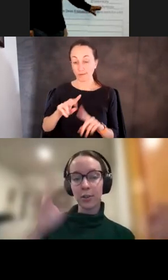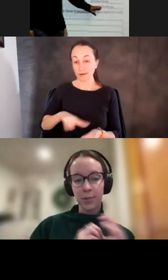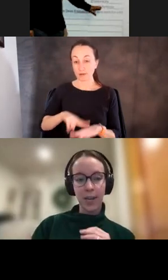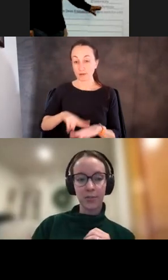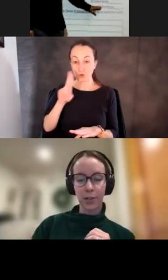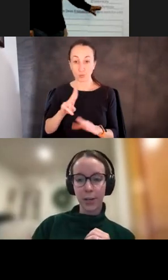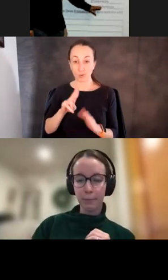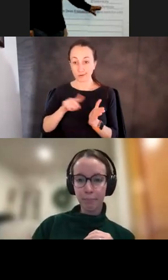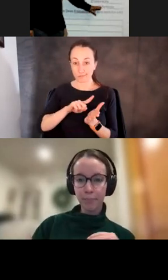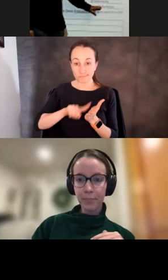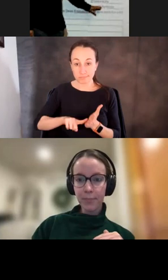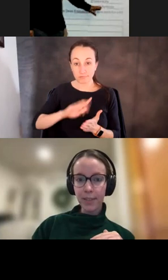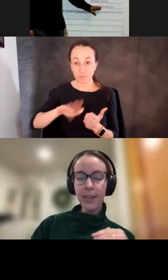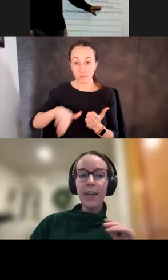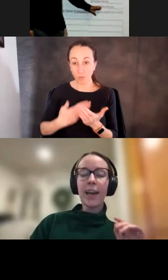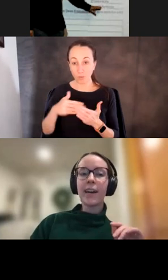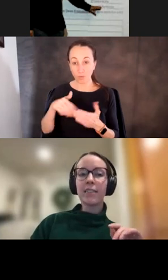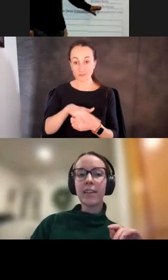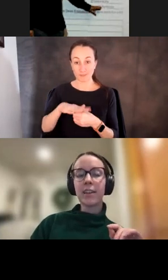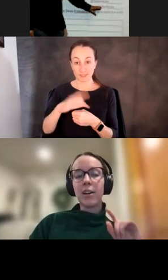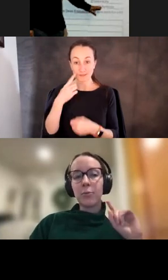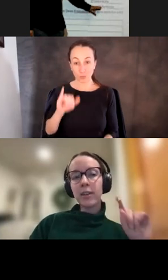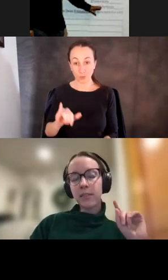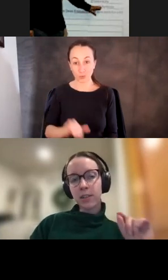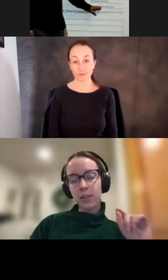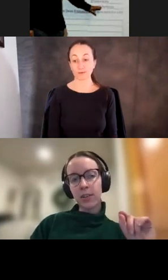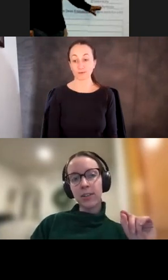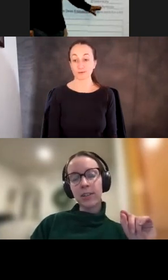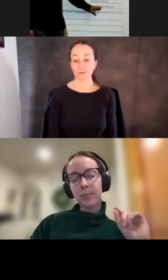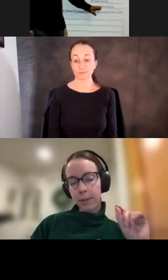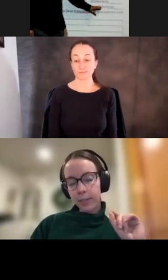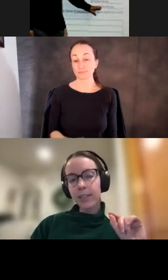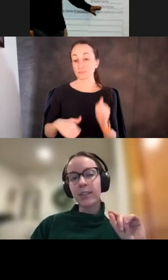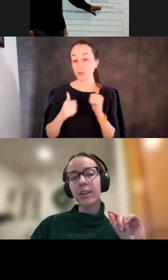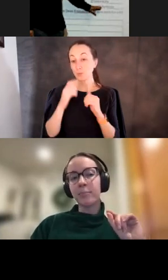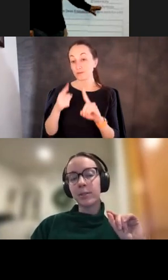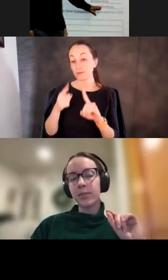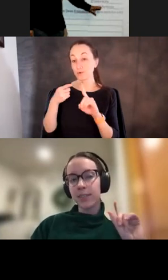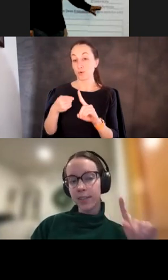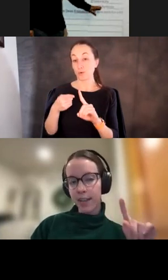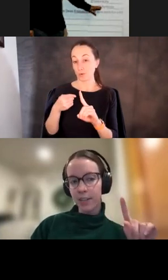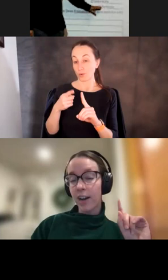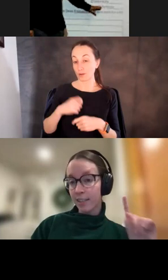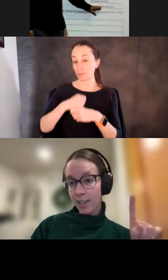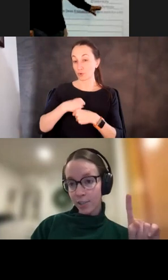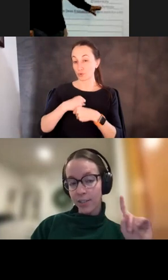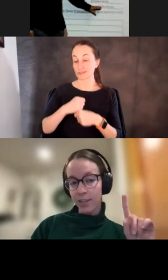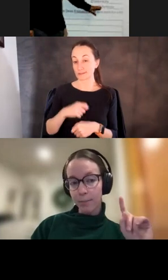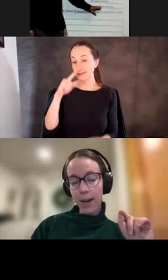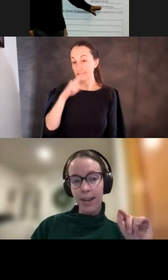explore the whole space for you. And I think with the goal in particular of producing synthetic